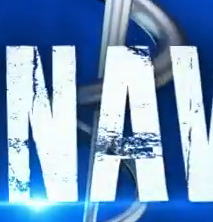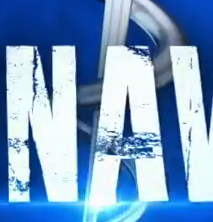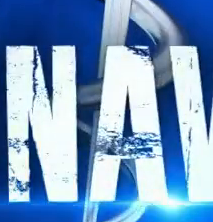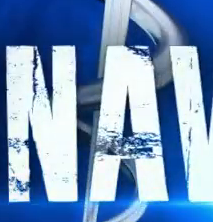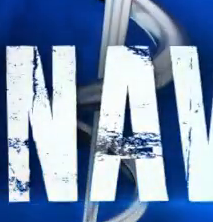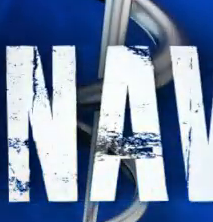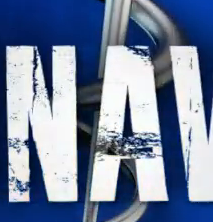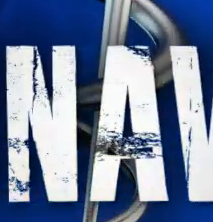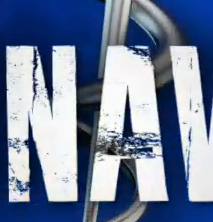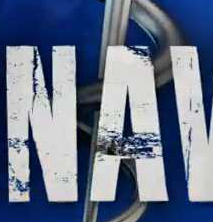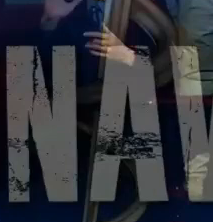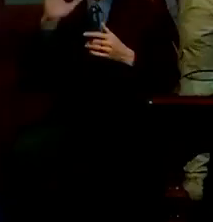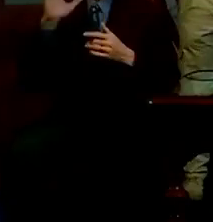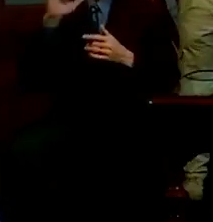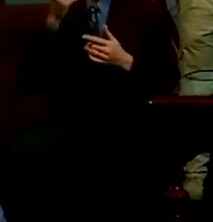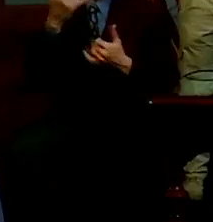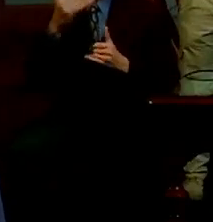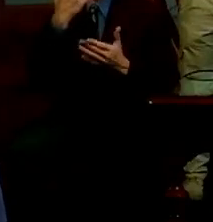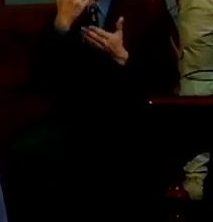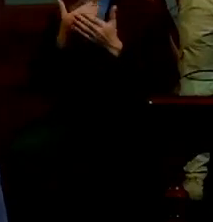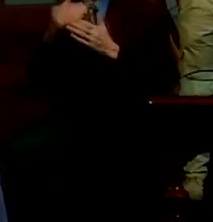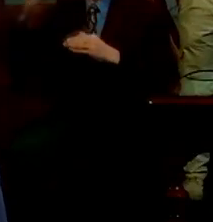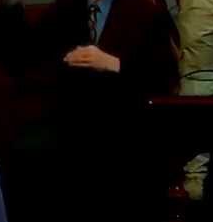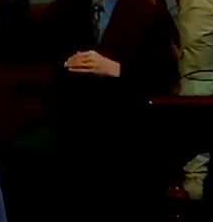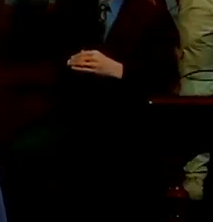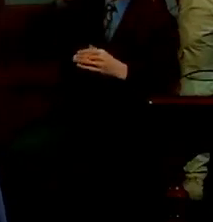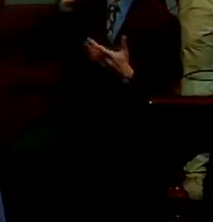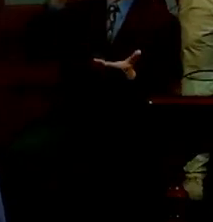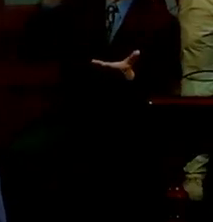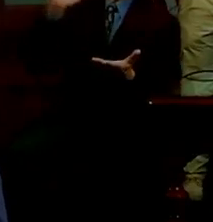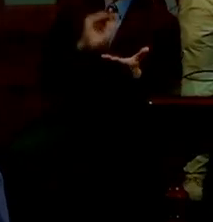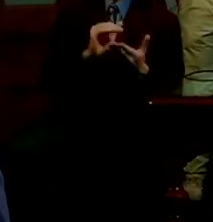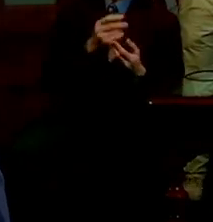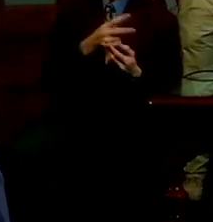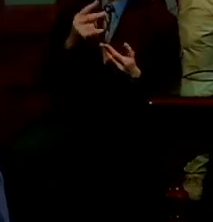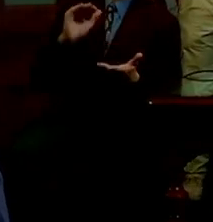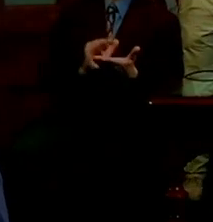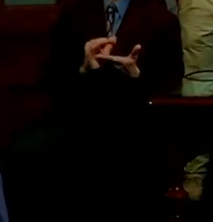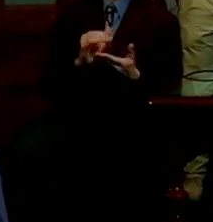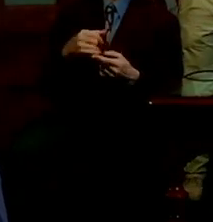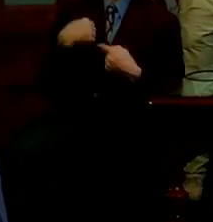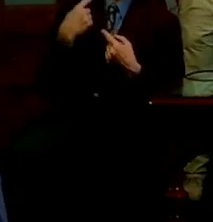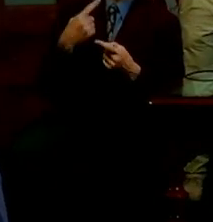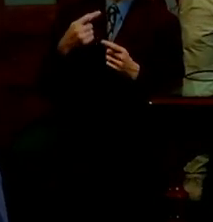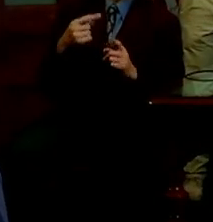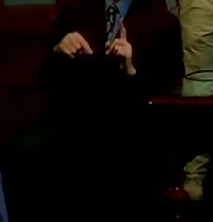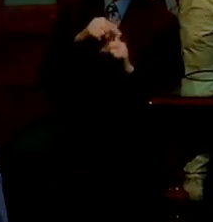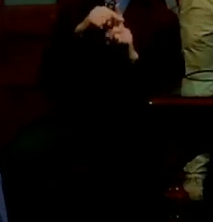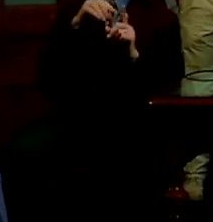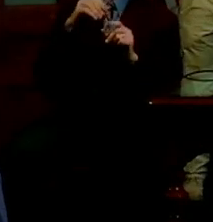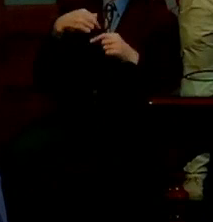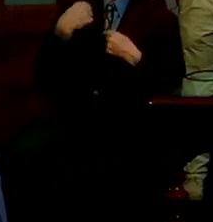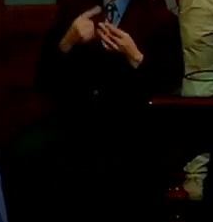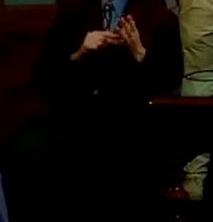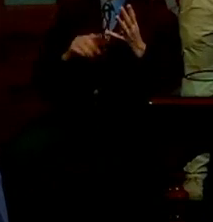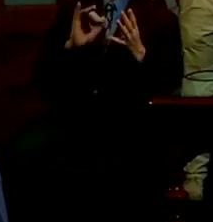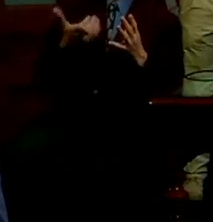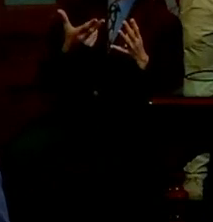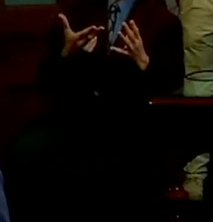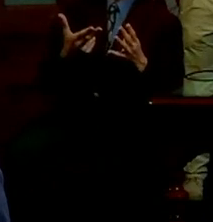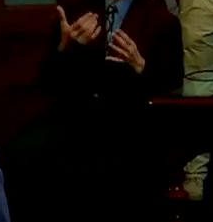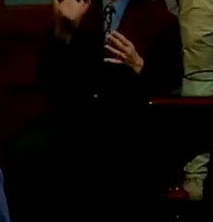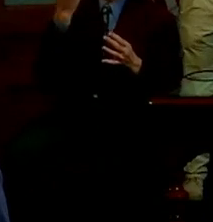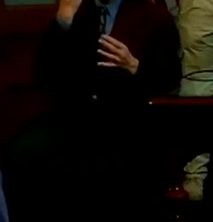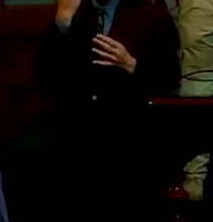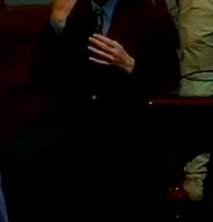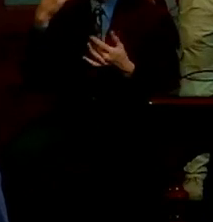The $50 million in relief for small businesses in Texas and their employees announced as part of a small business initiative by Governor